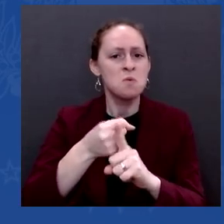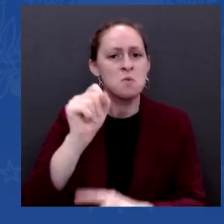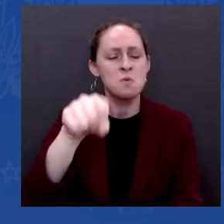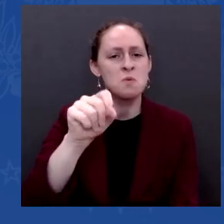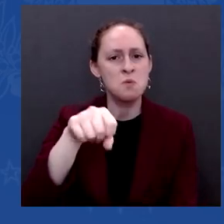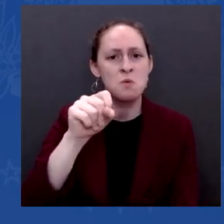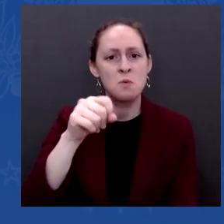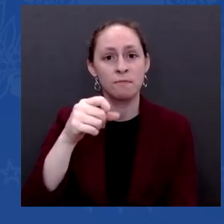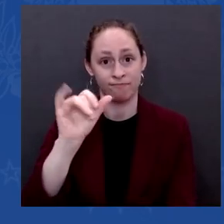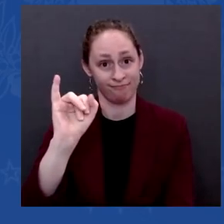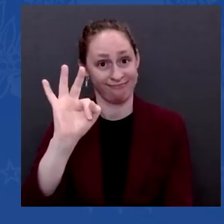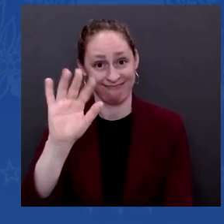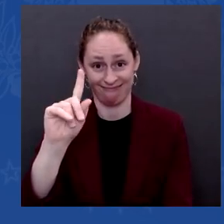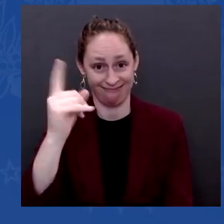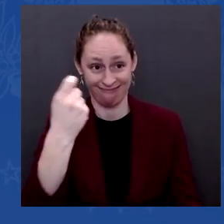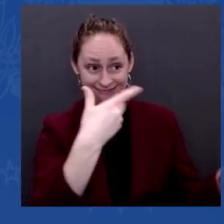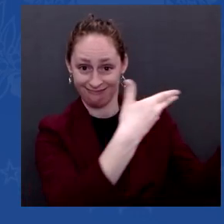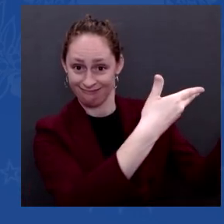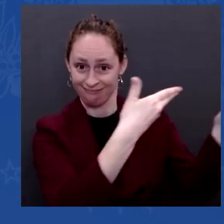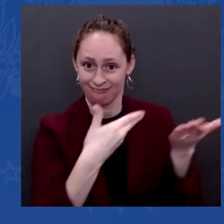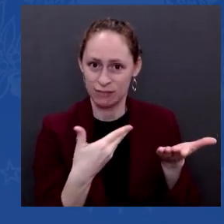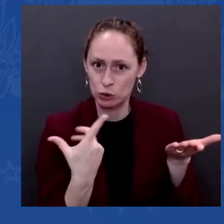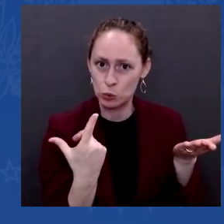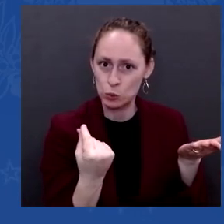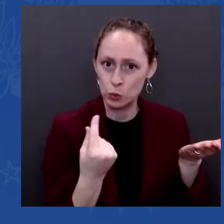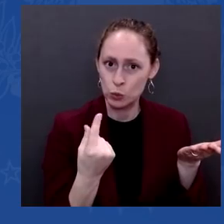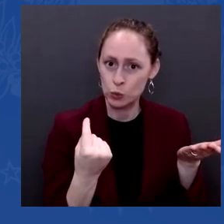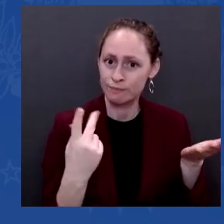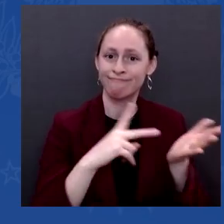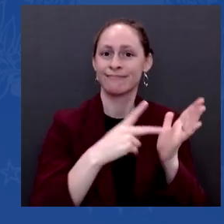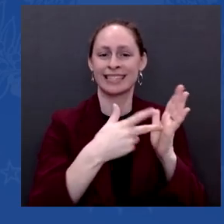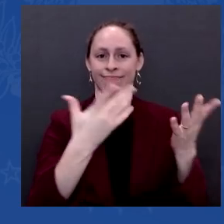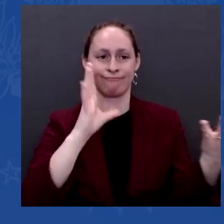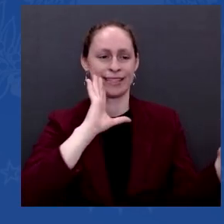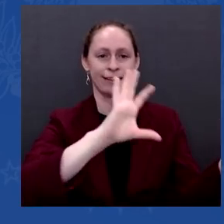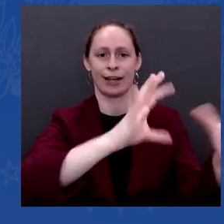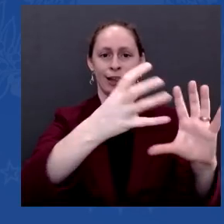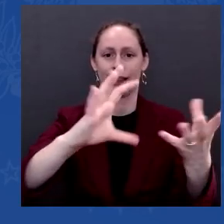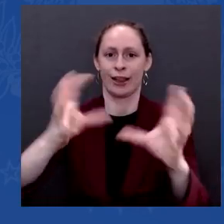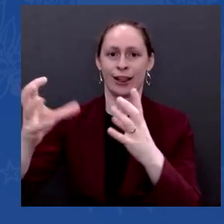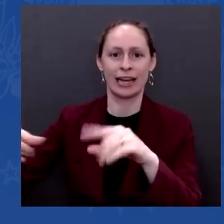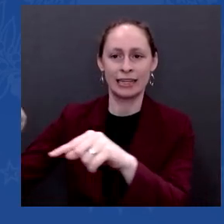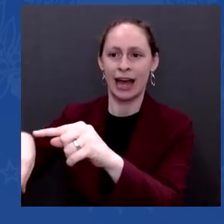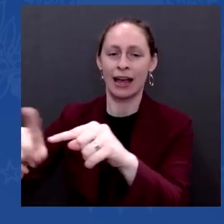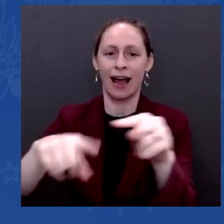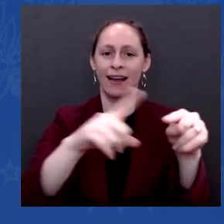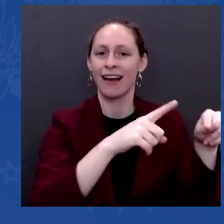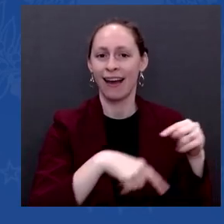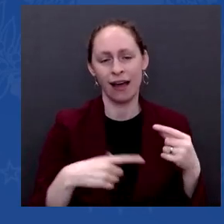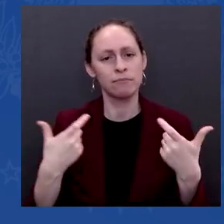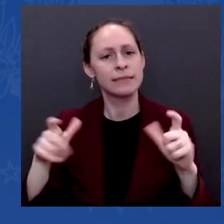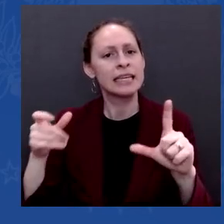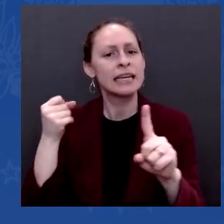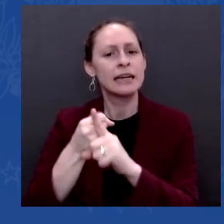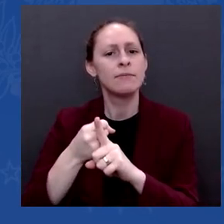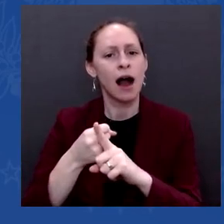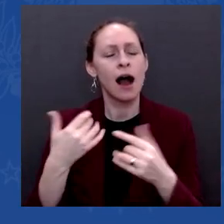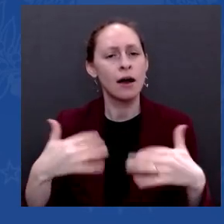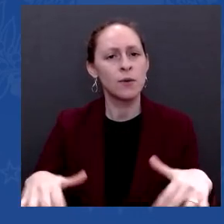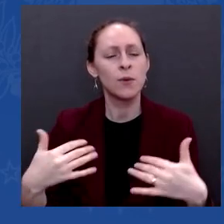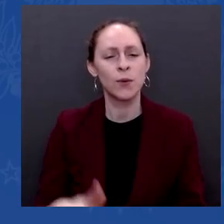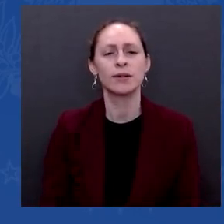compounded that many times over. A couple of months ago, in this very room we talked, we heard dire warnings